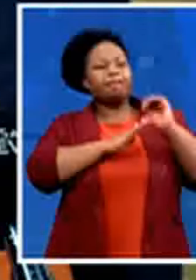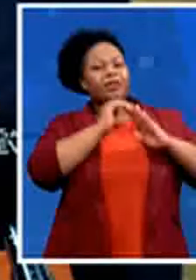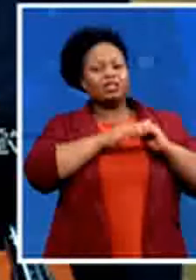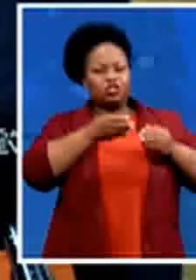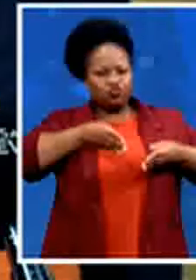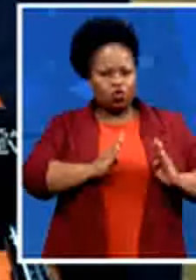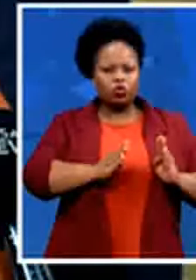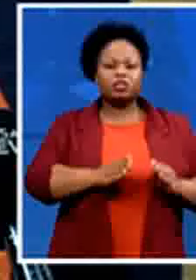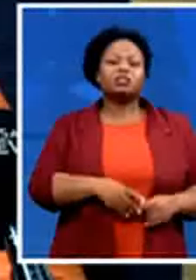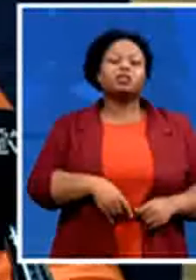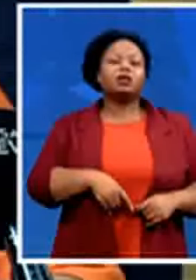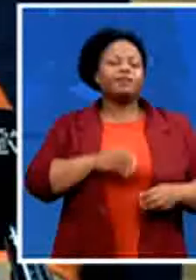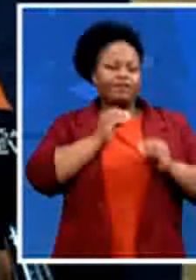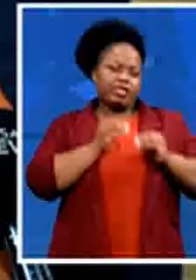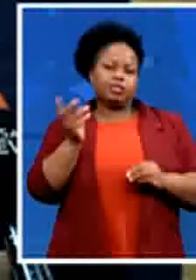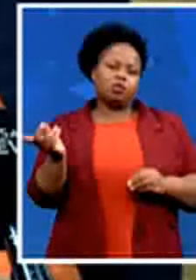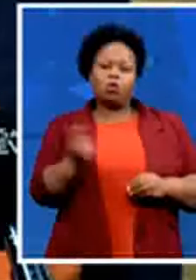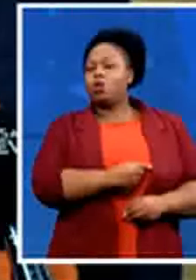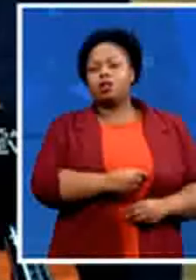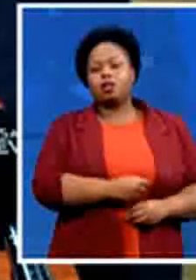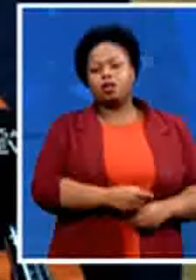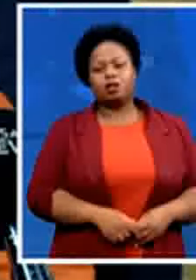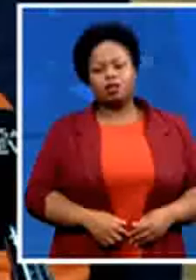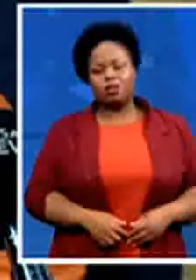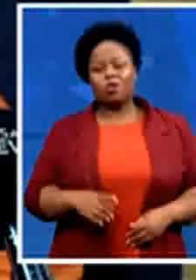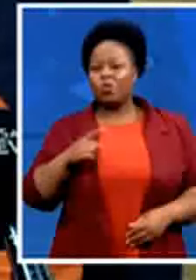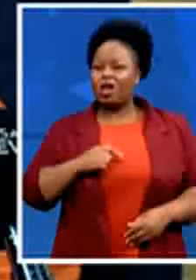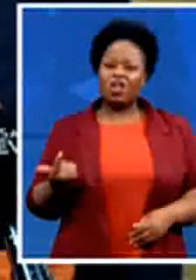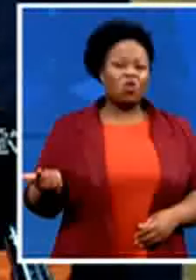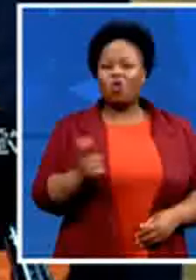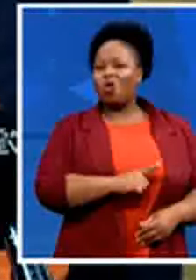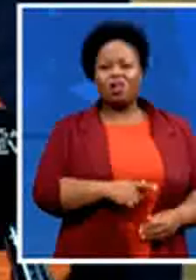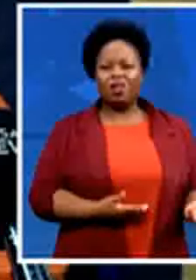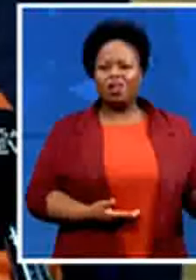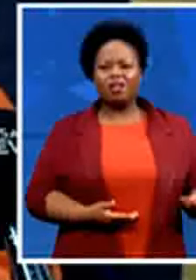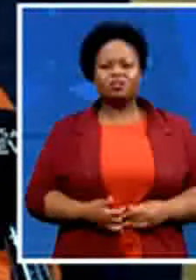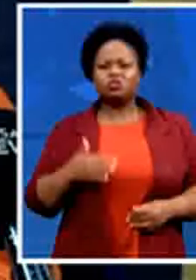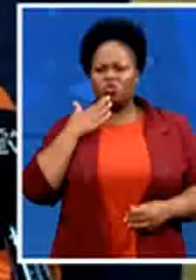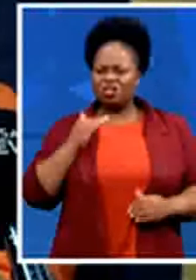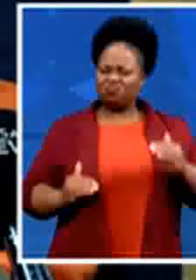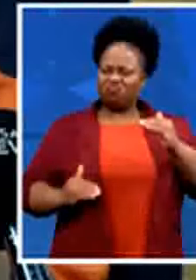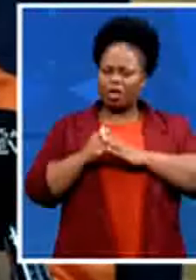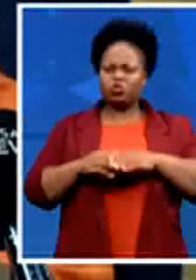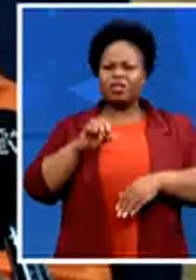because all infrastructure has got a lifespan of 30 35 years and we find that most of our